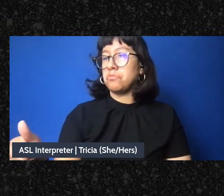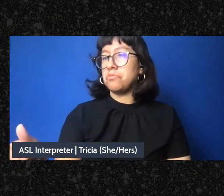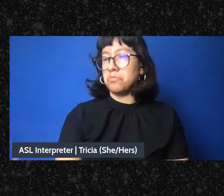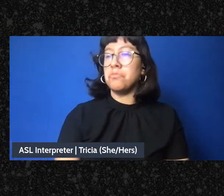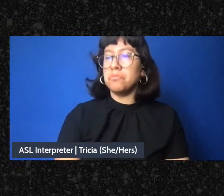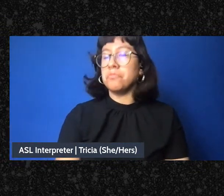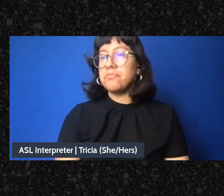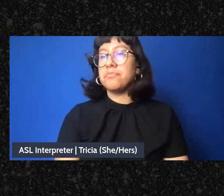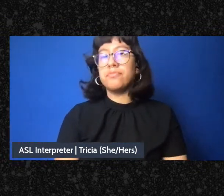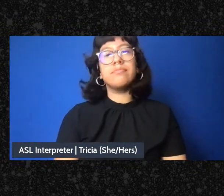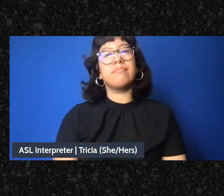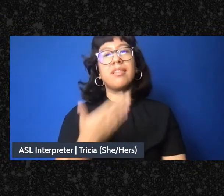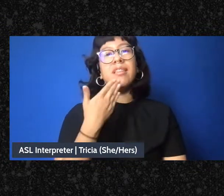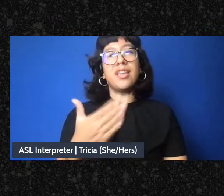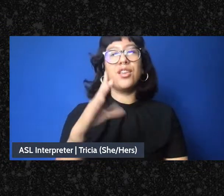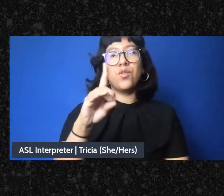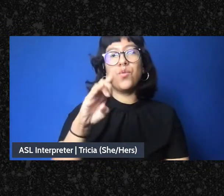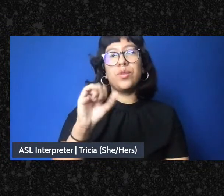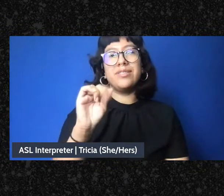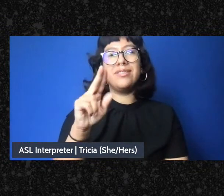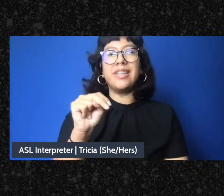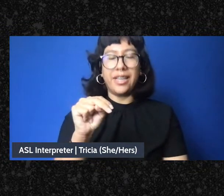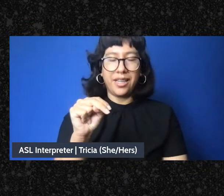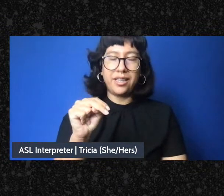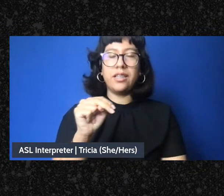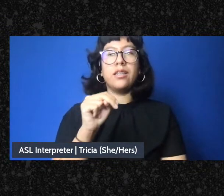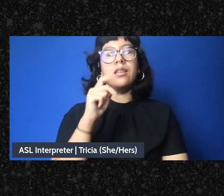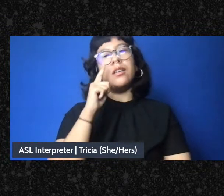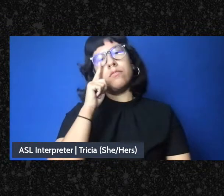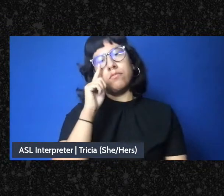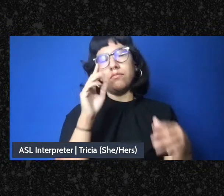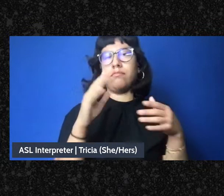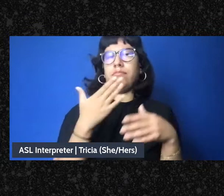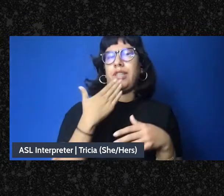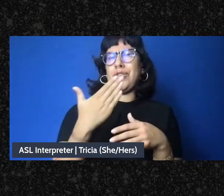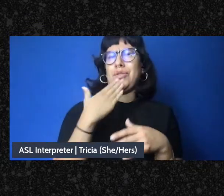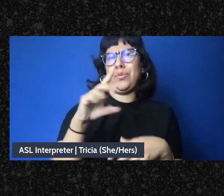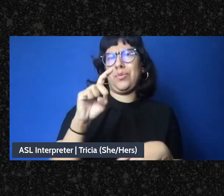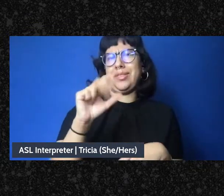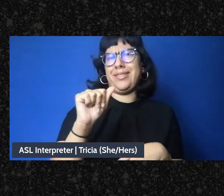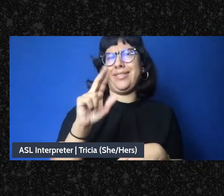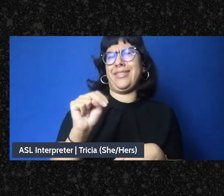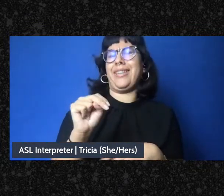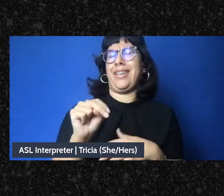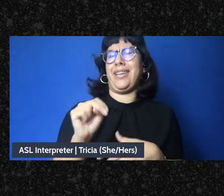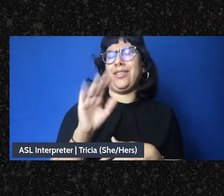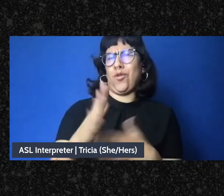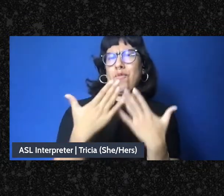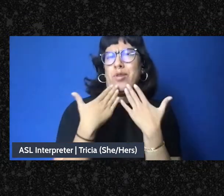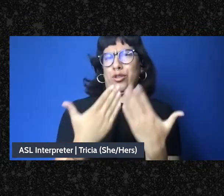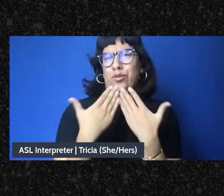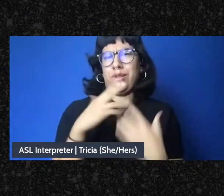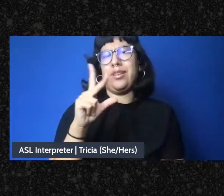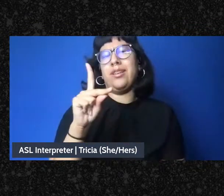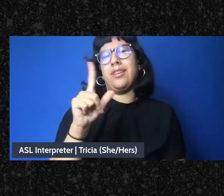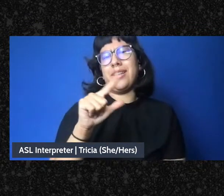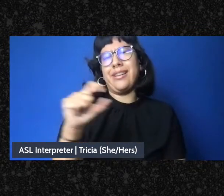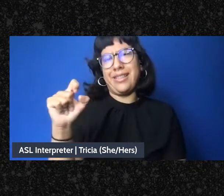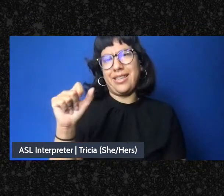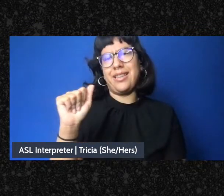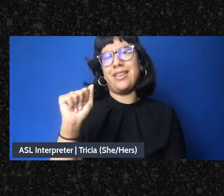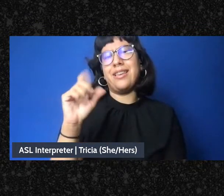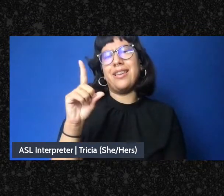Thanks so much, Dean. And I just want to reiterate Dean's profound appreciation to Klee, Adrienne, and Naomi.